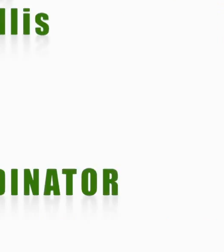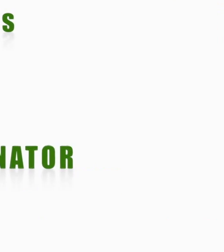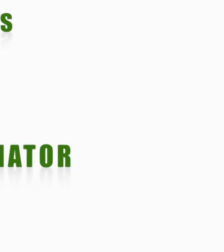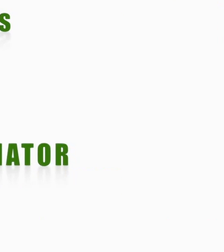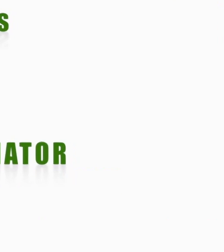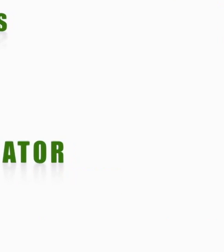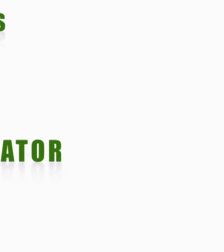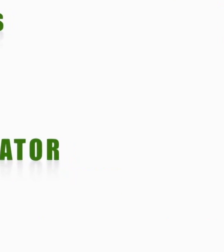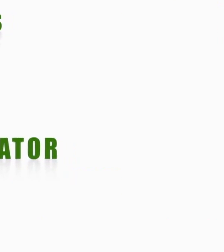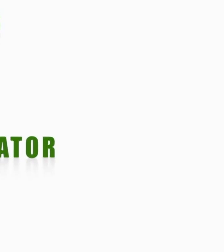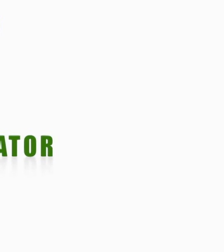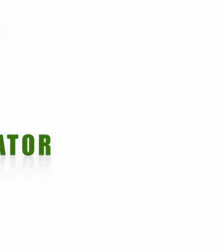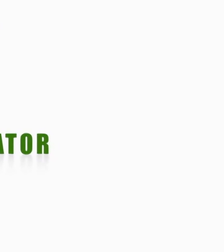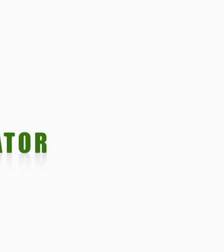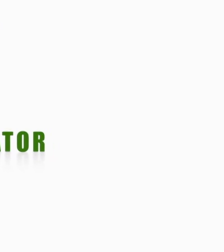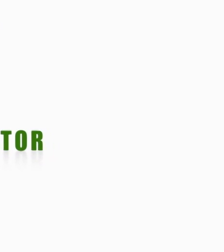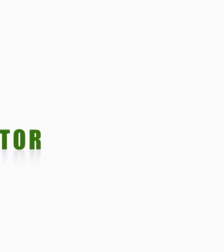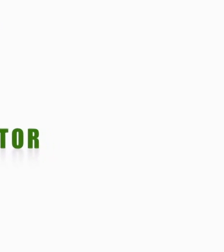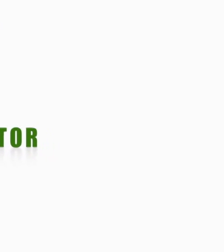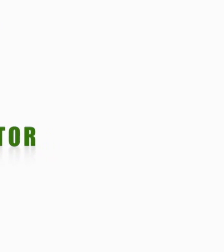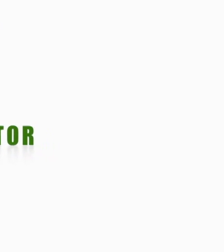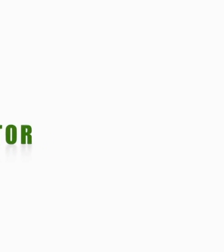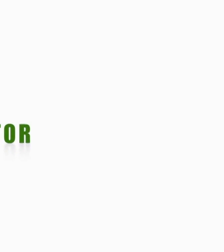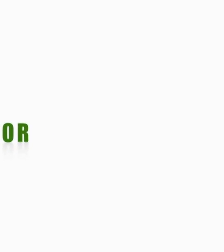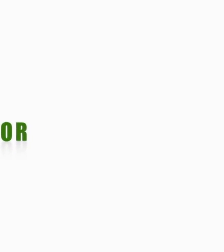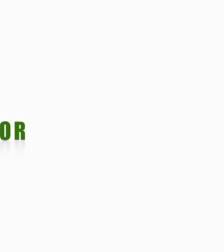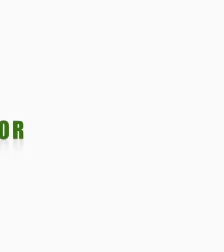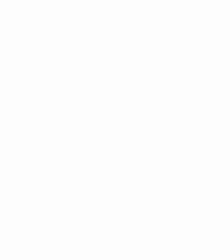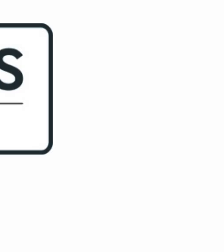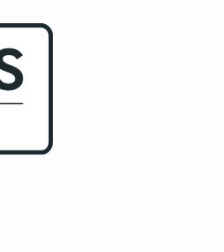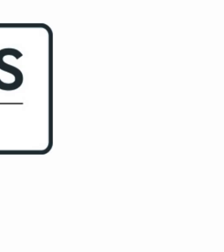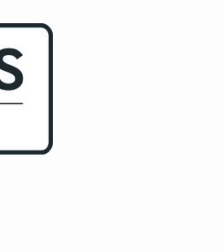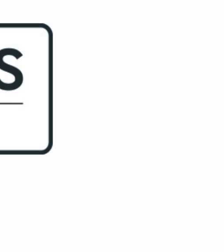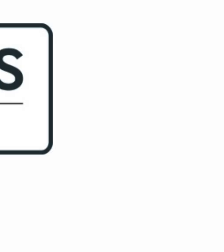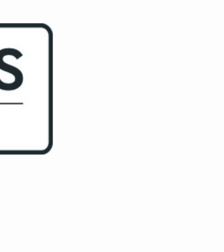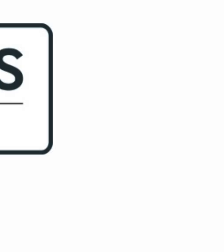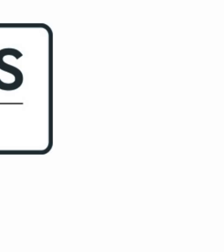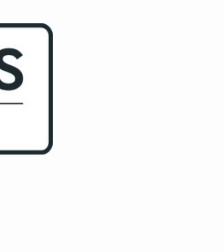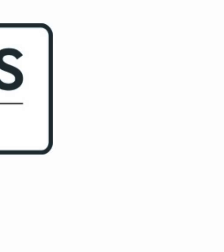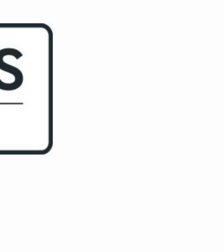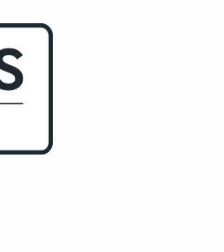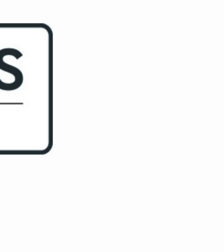Talk to now at the back of the Hey! Hey! Hey! Hey! You